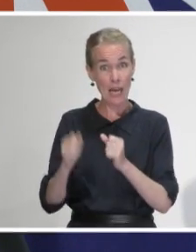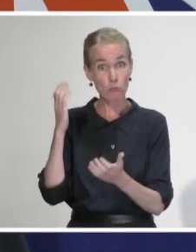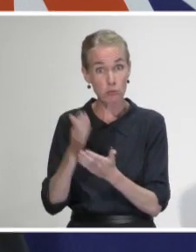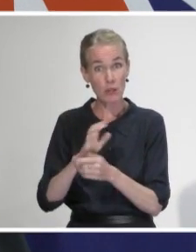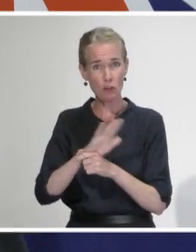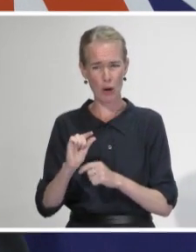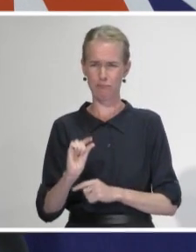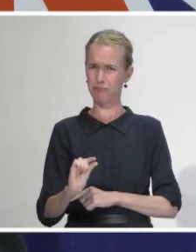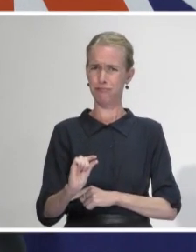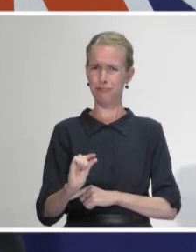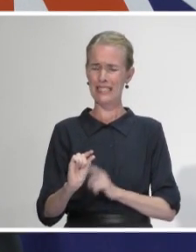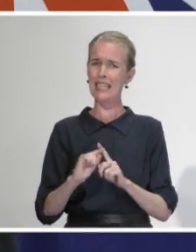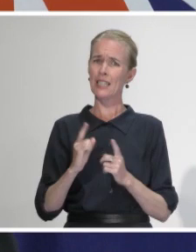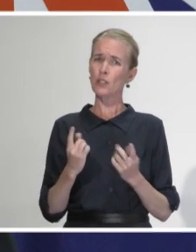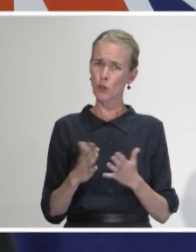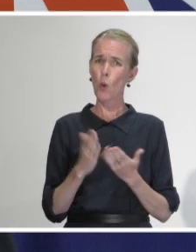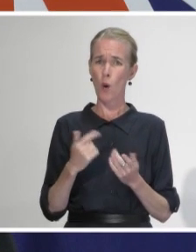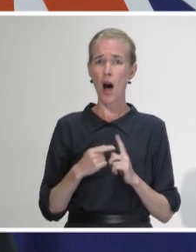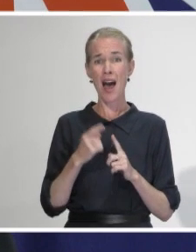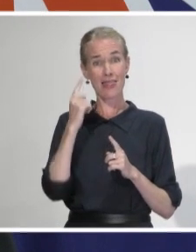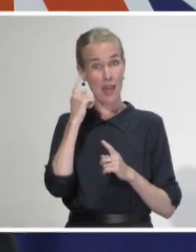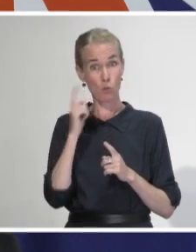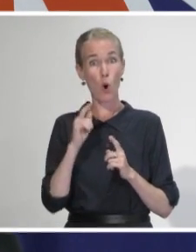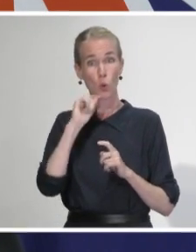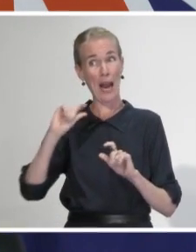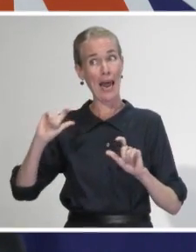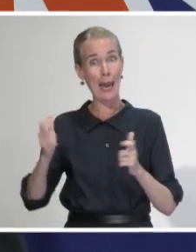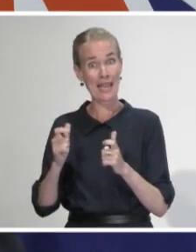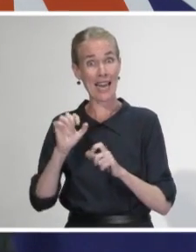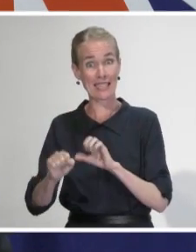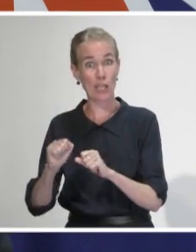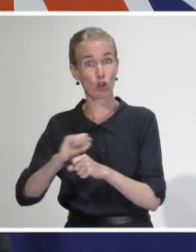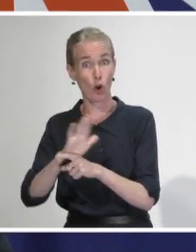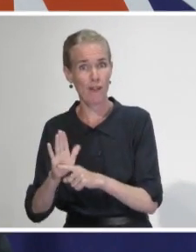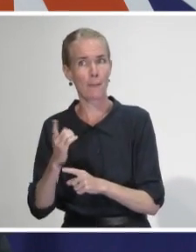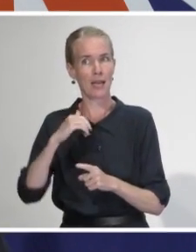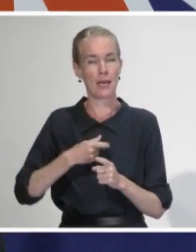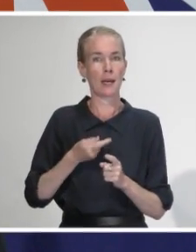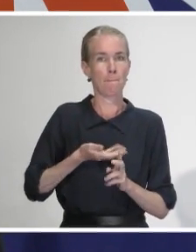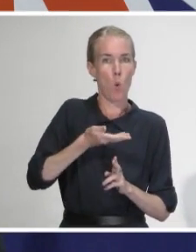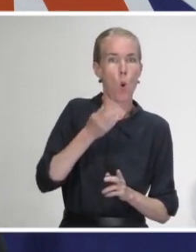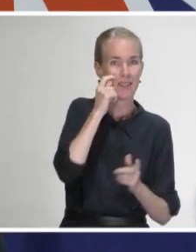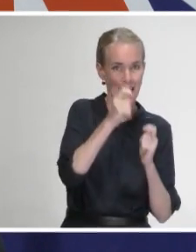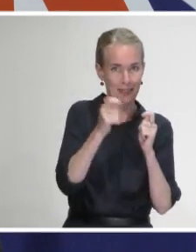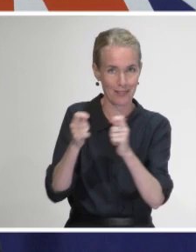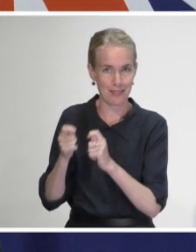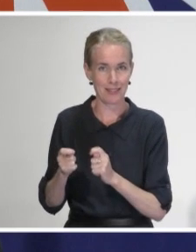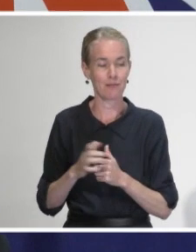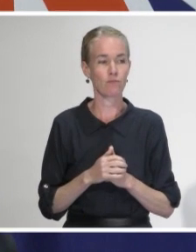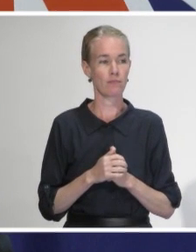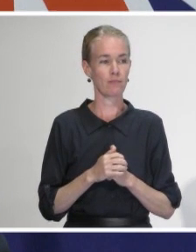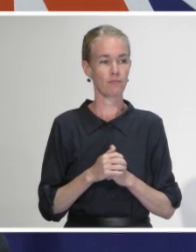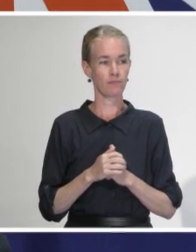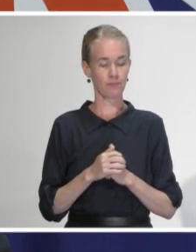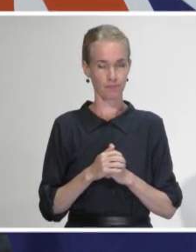closer to 1%, so well below the 2% level. Sorry, just one more question. So in the last few days, has the advice